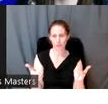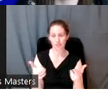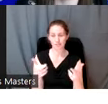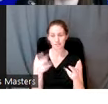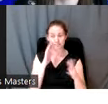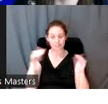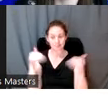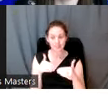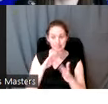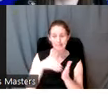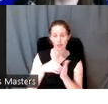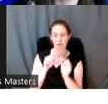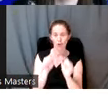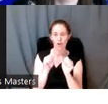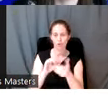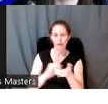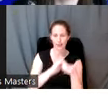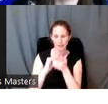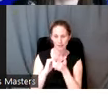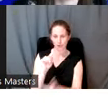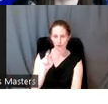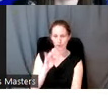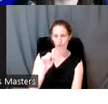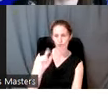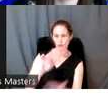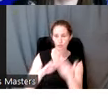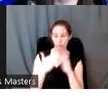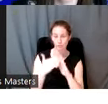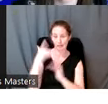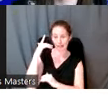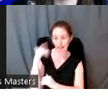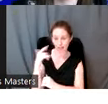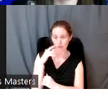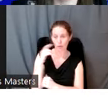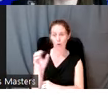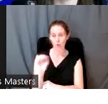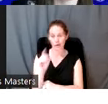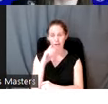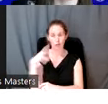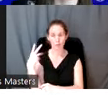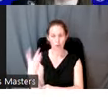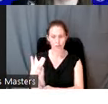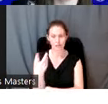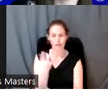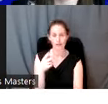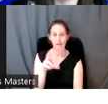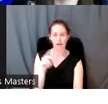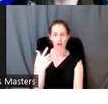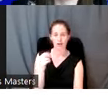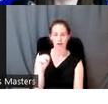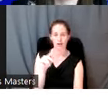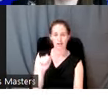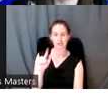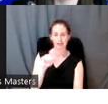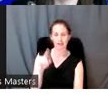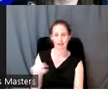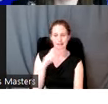Centered on her ongoing collaboration with tribal communities in California, Oregon, and Washington, Dr. Gonzalez has developed